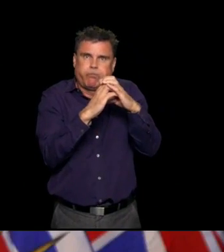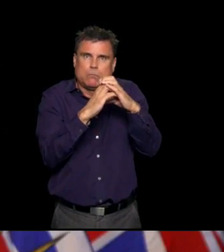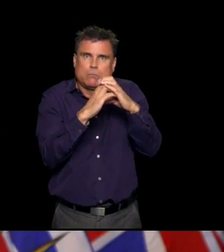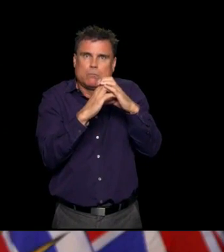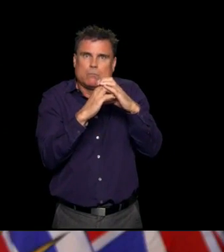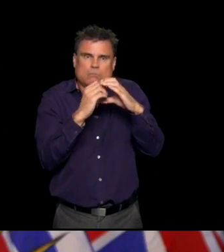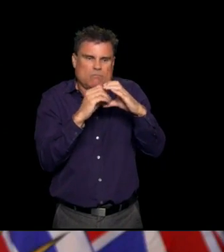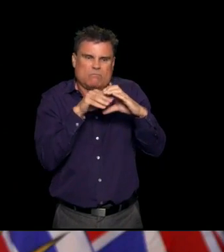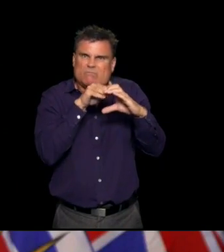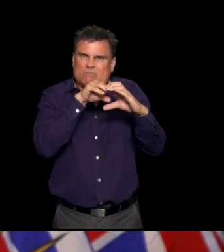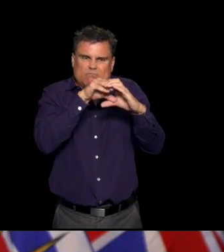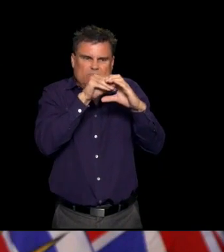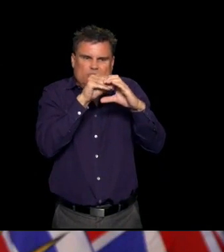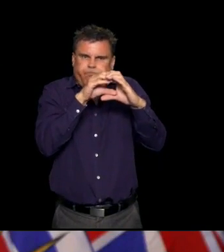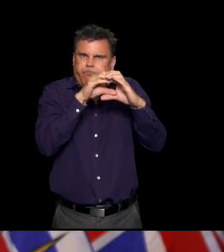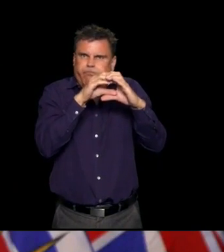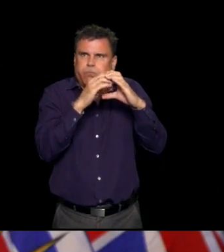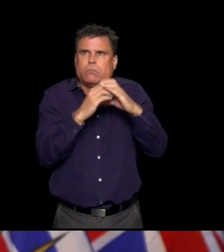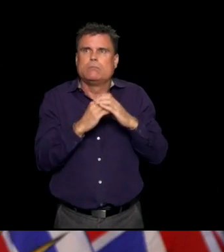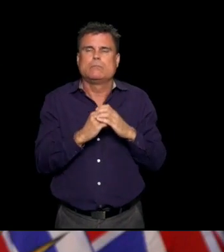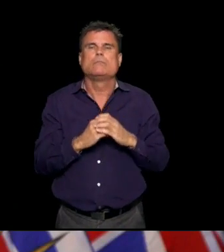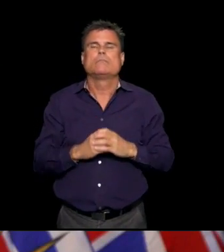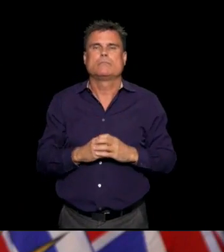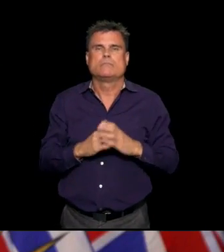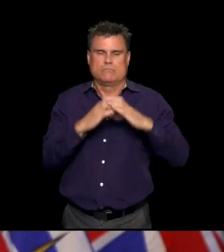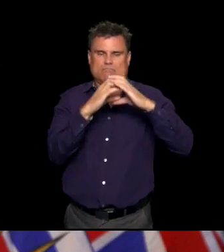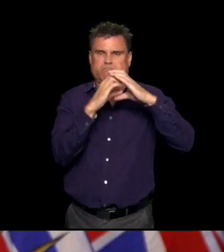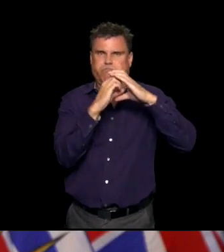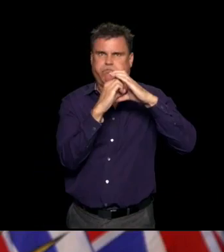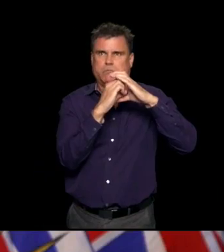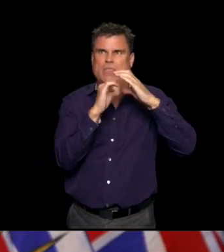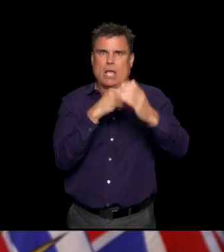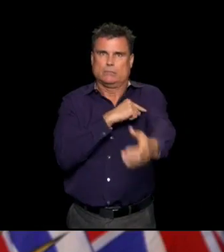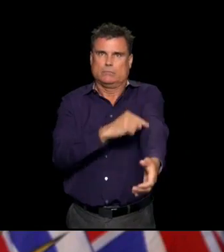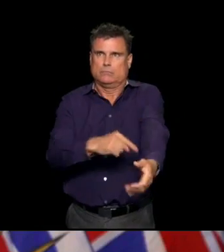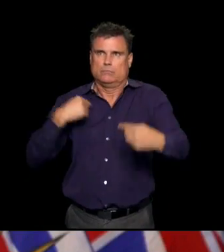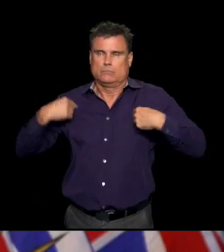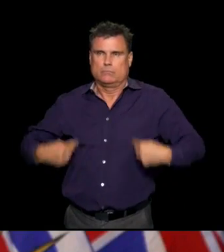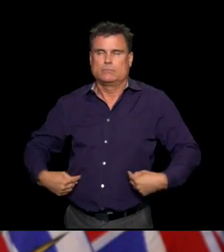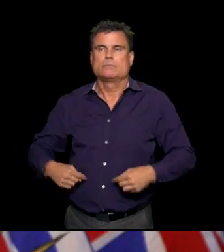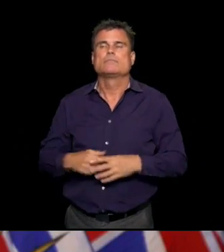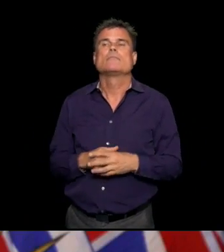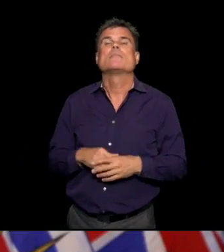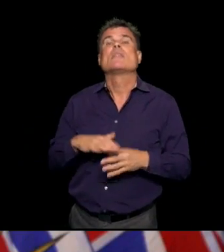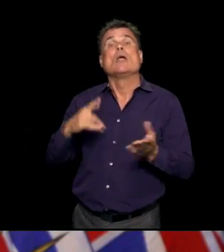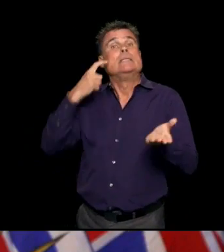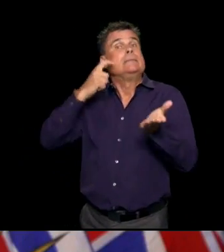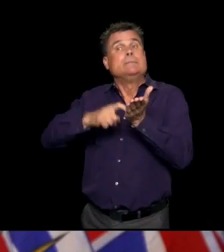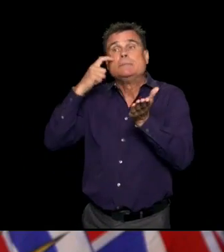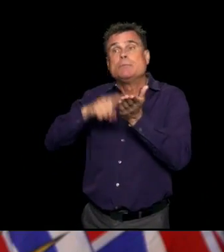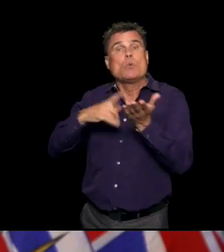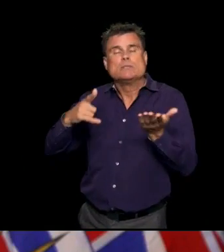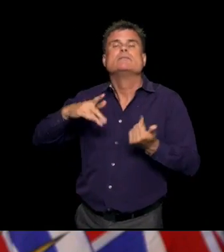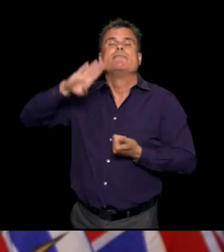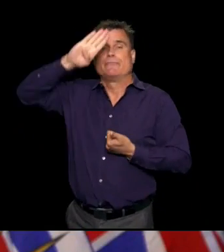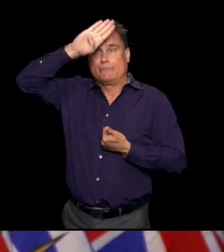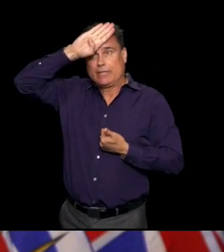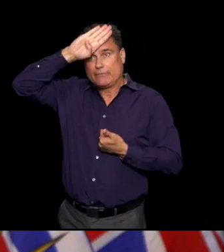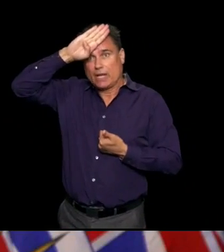the heart. And those are the common things that we see. So, prolonged fever after an infection.